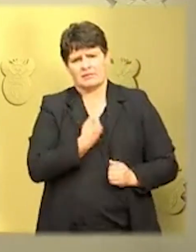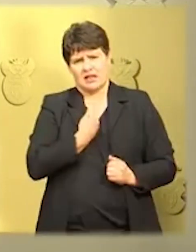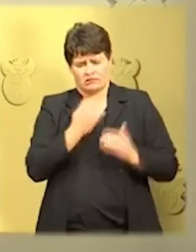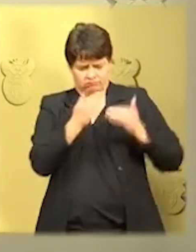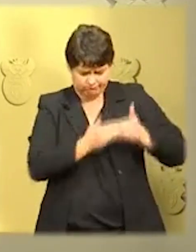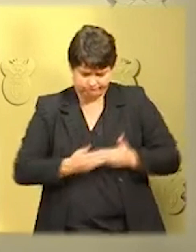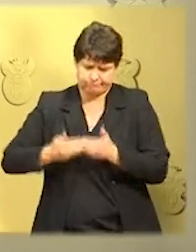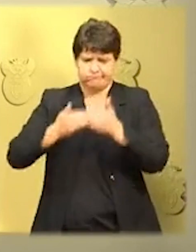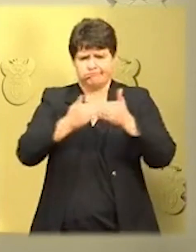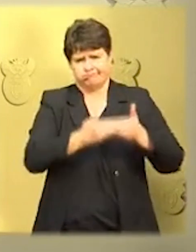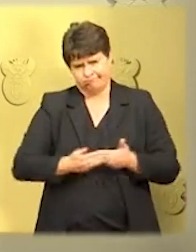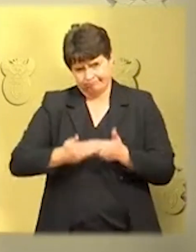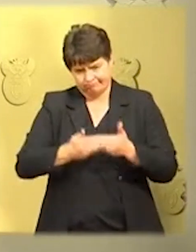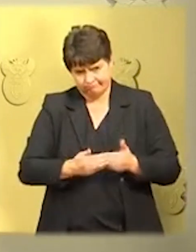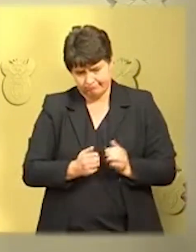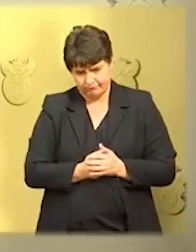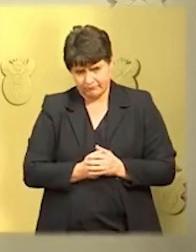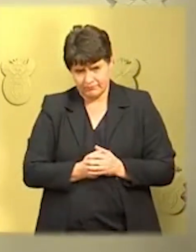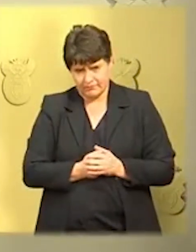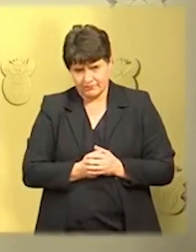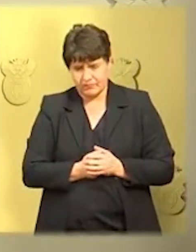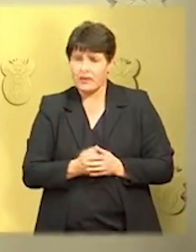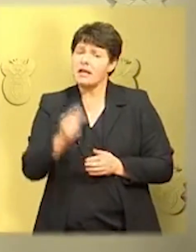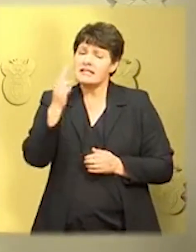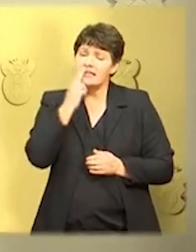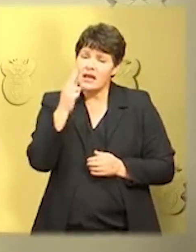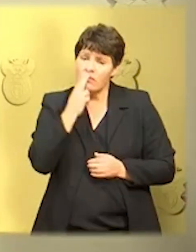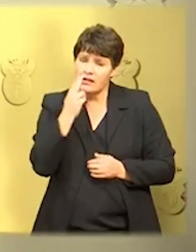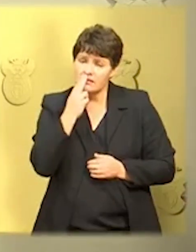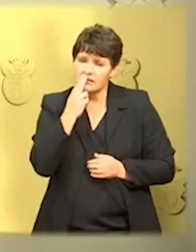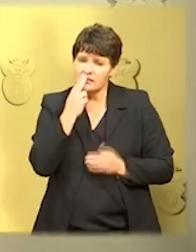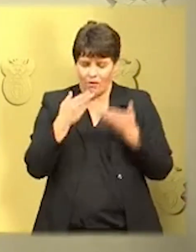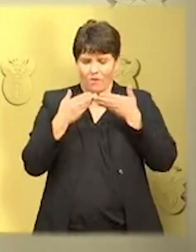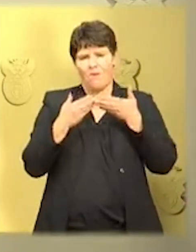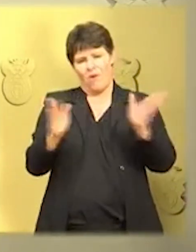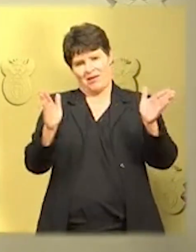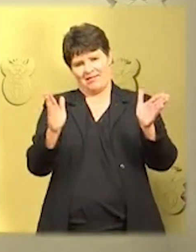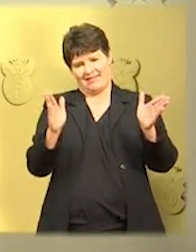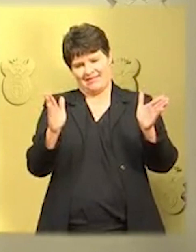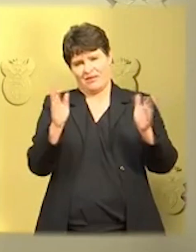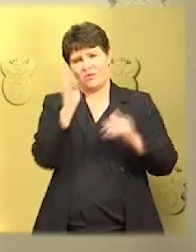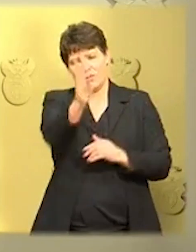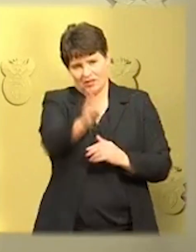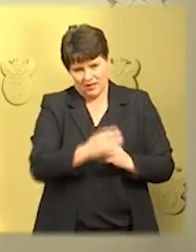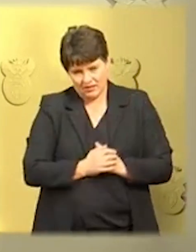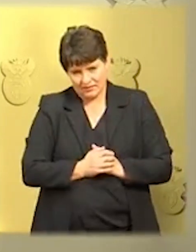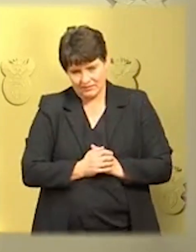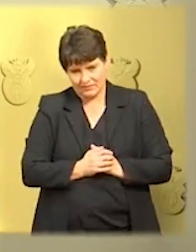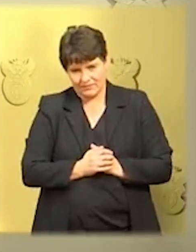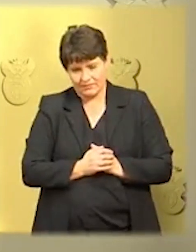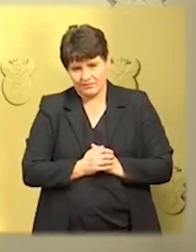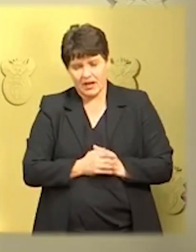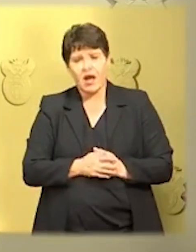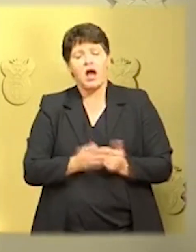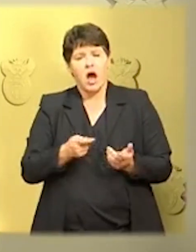The sale of cigarettes will be permitted. The range of goods that may be